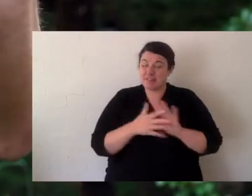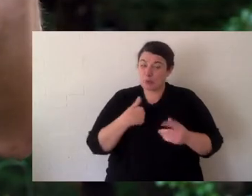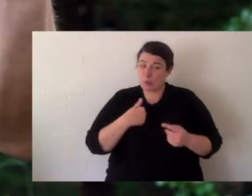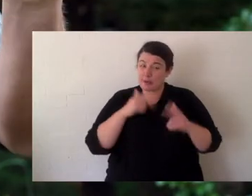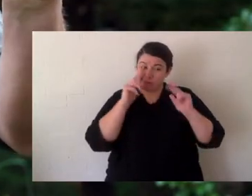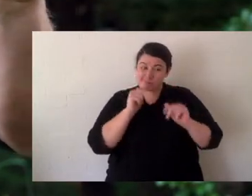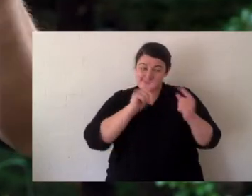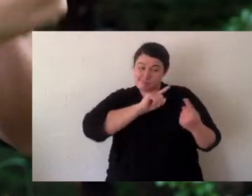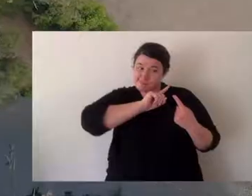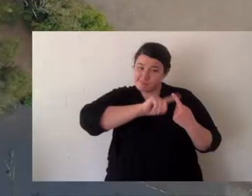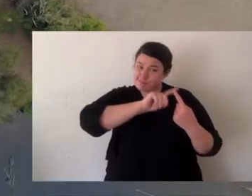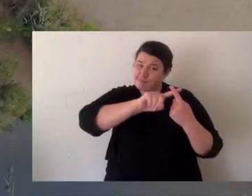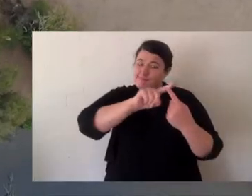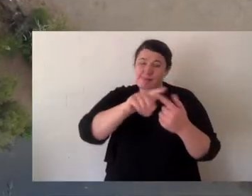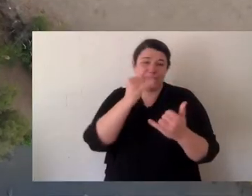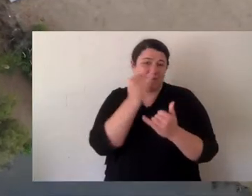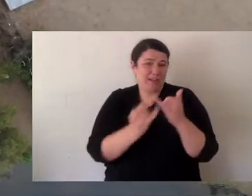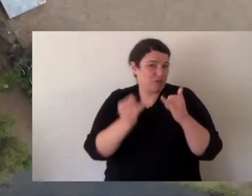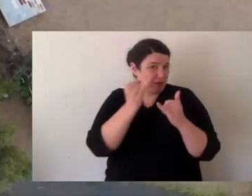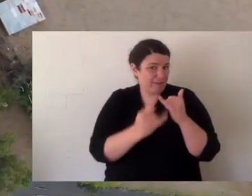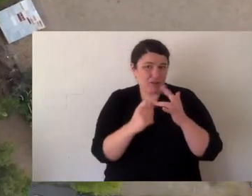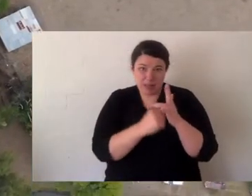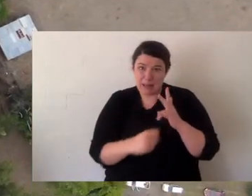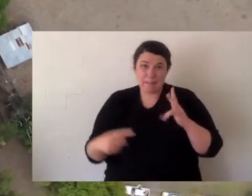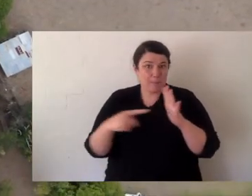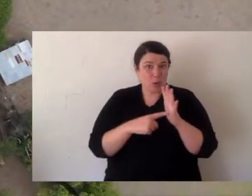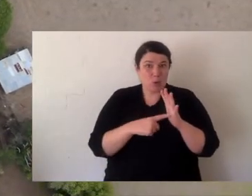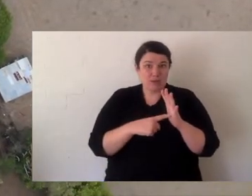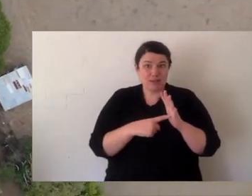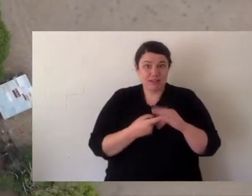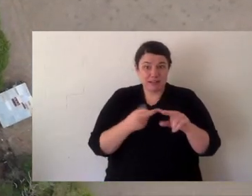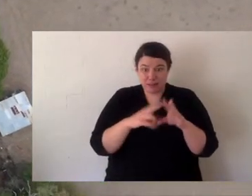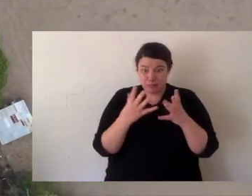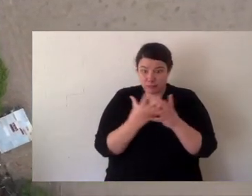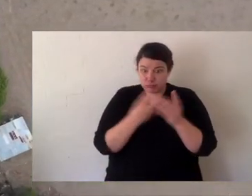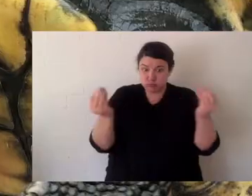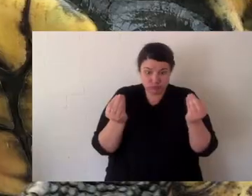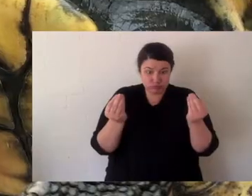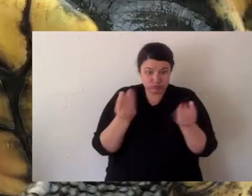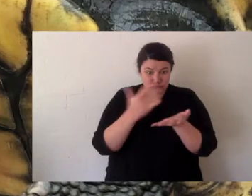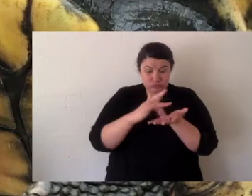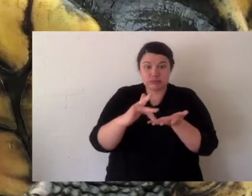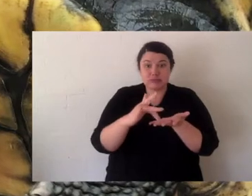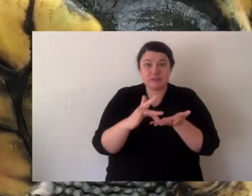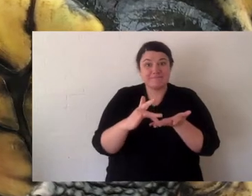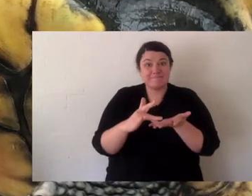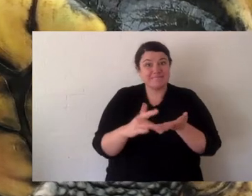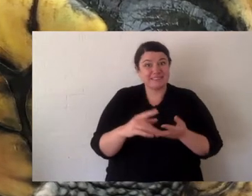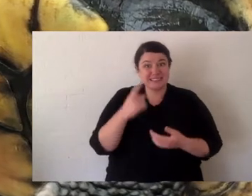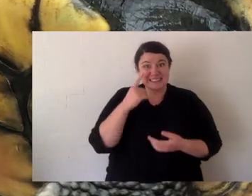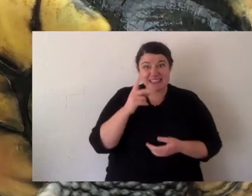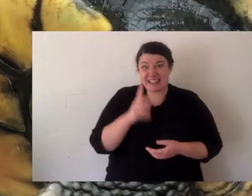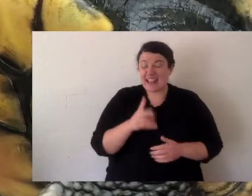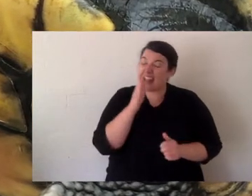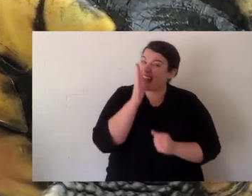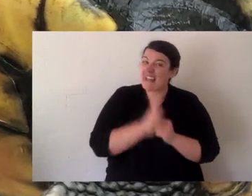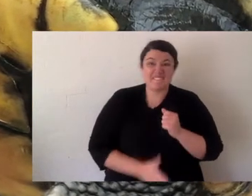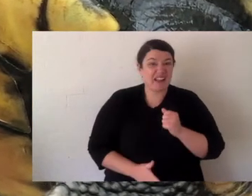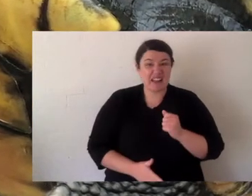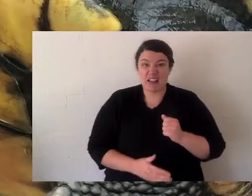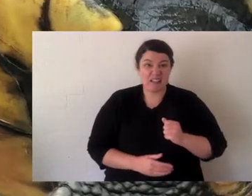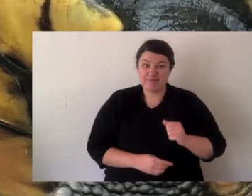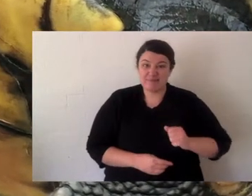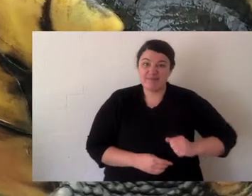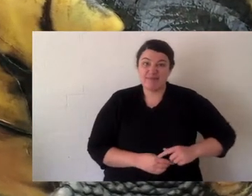system but they're only found in one little area and that makes their conservation so much more important because if they